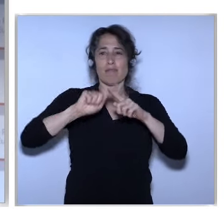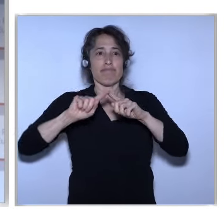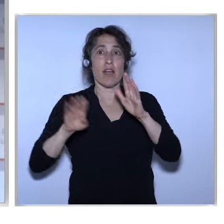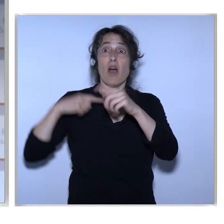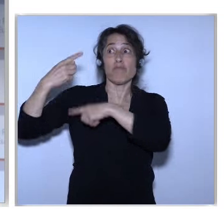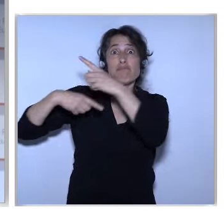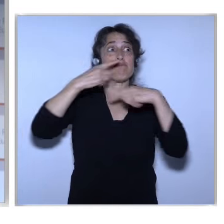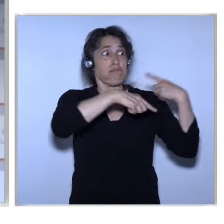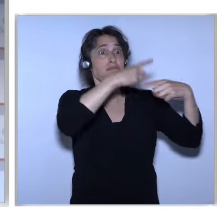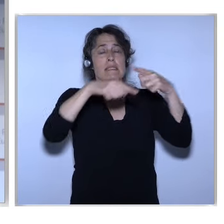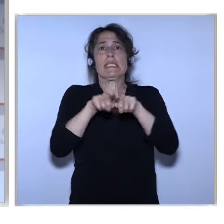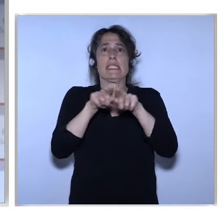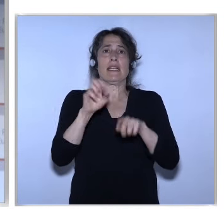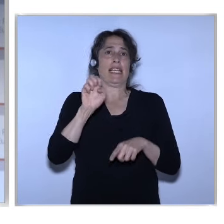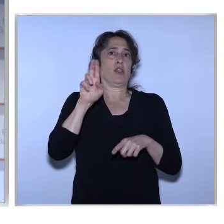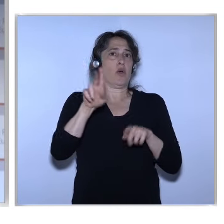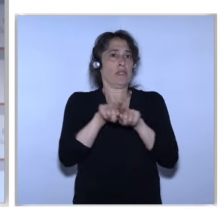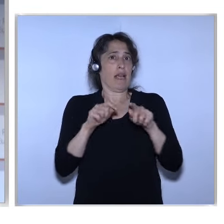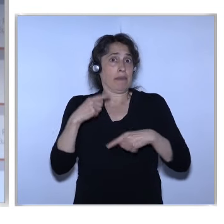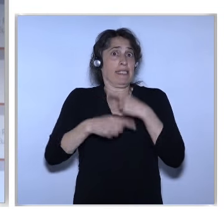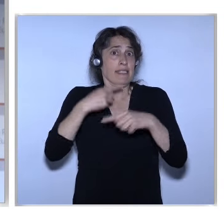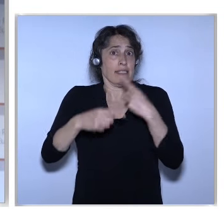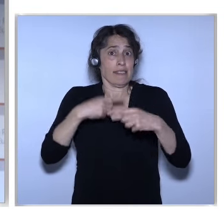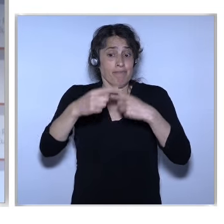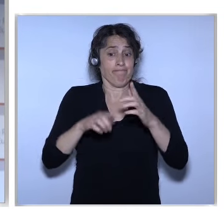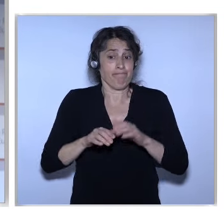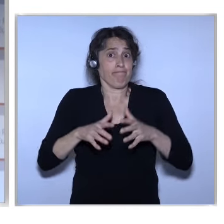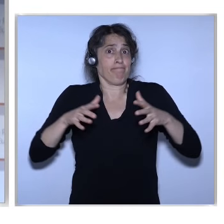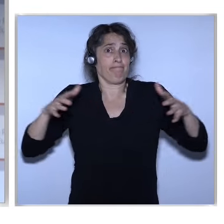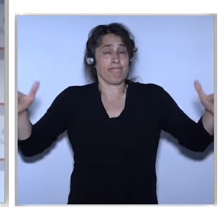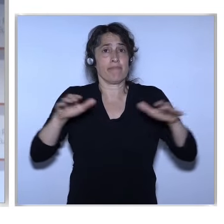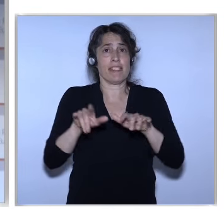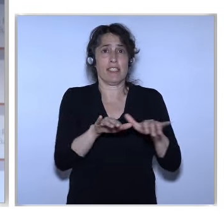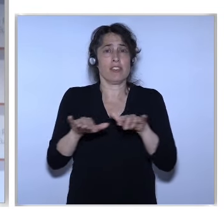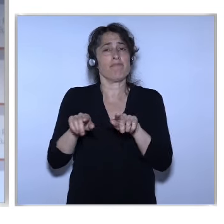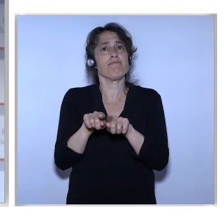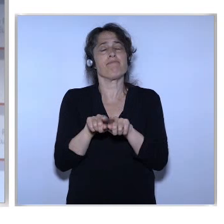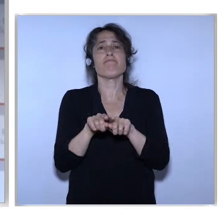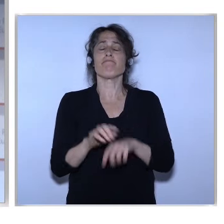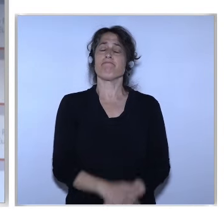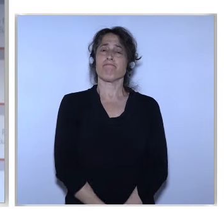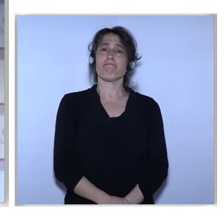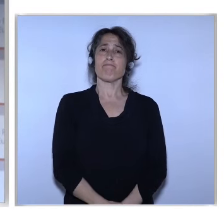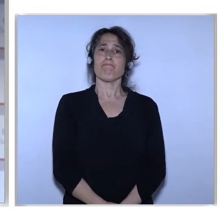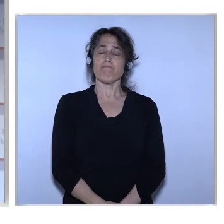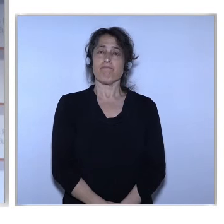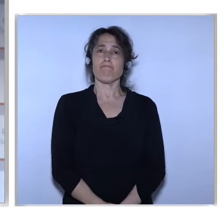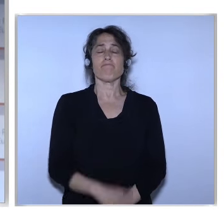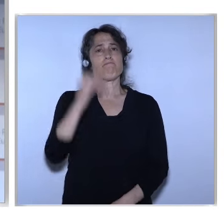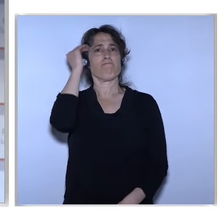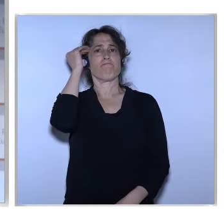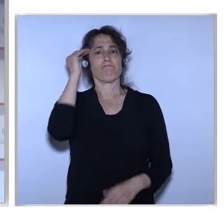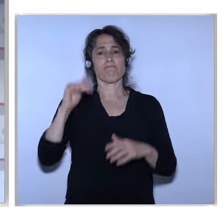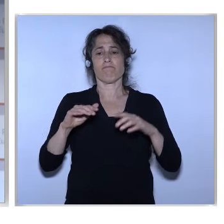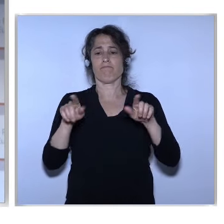businesses against the new business models Such as sharing economy But protection